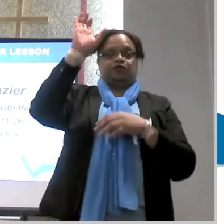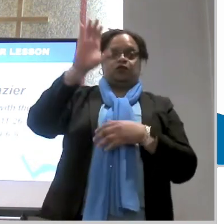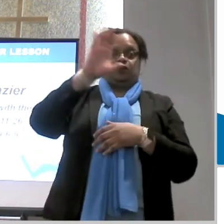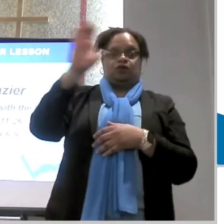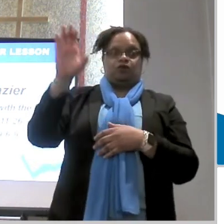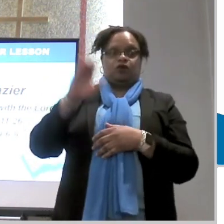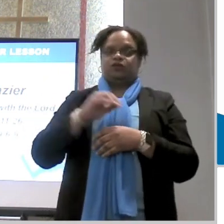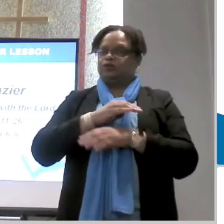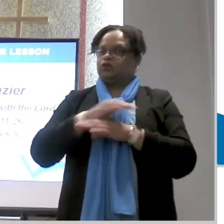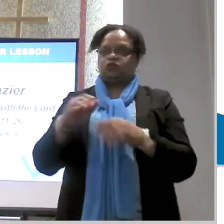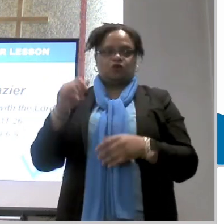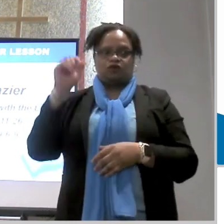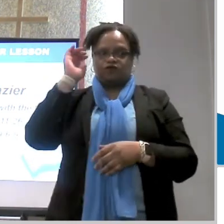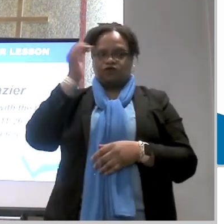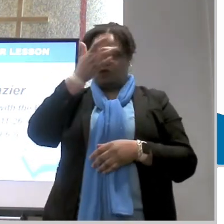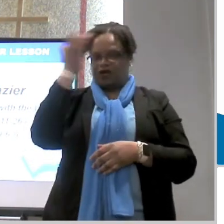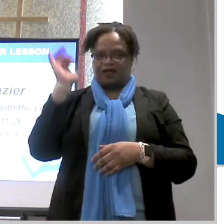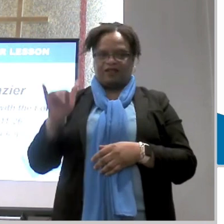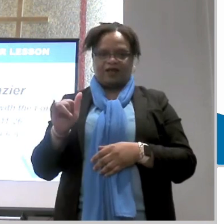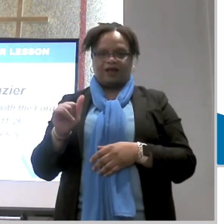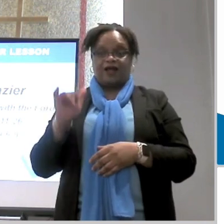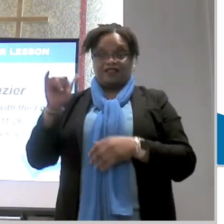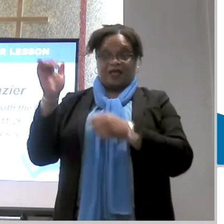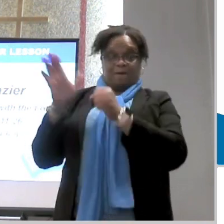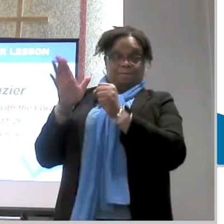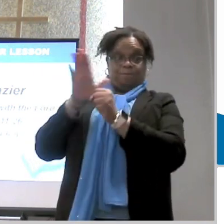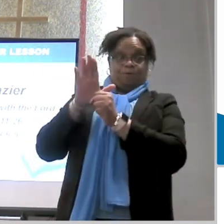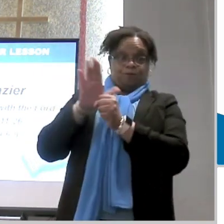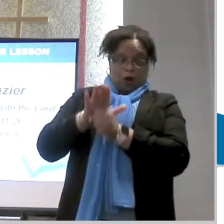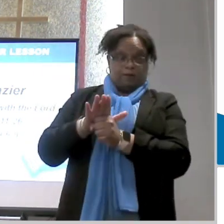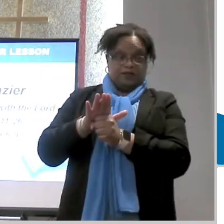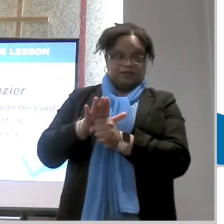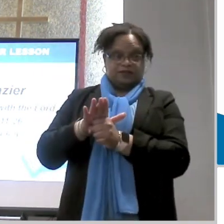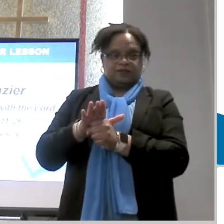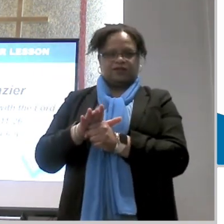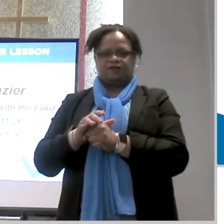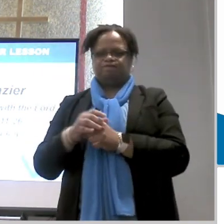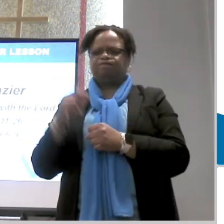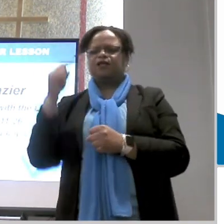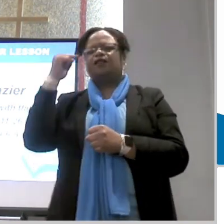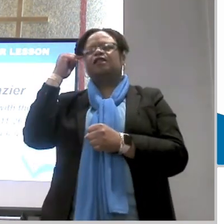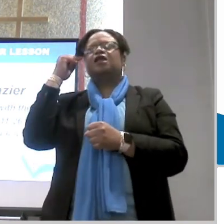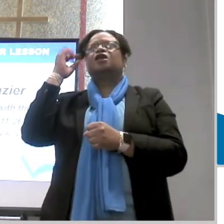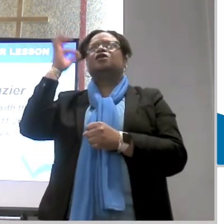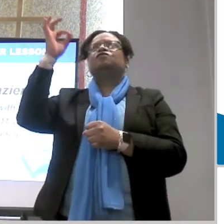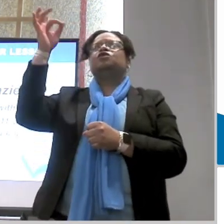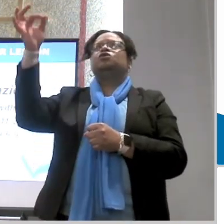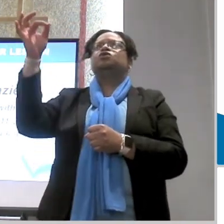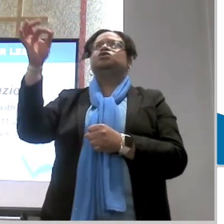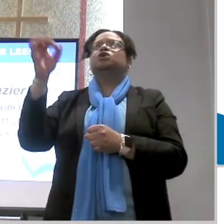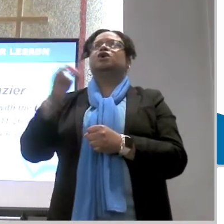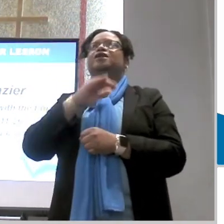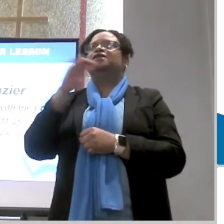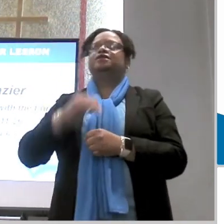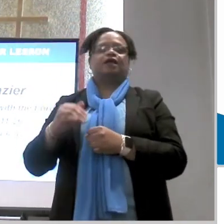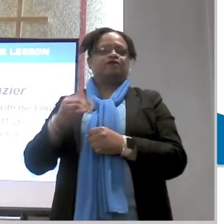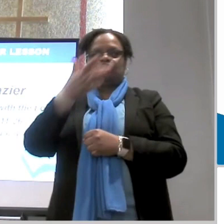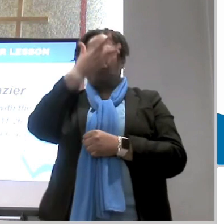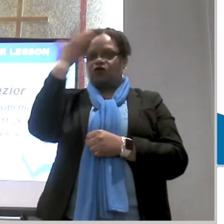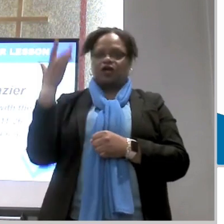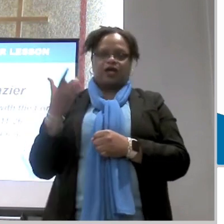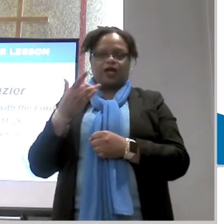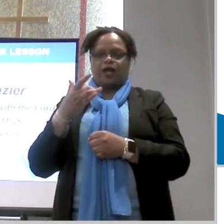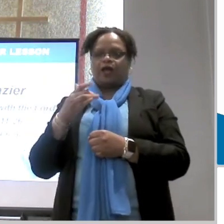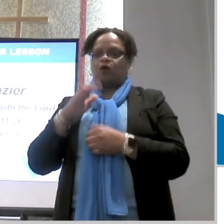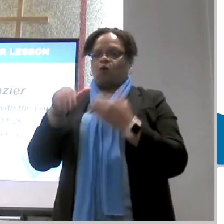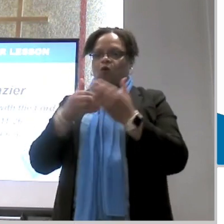that let us remember the promise that was made as we're thinking forward of our future right and let us never ever forget the